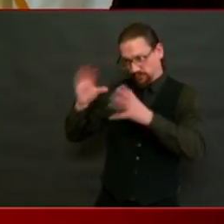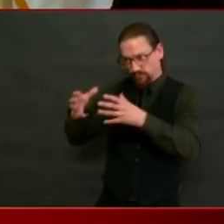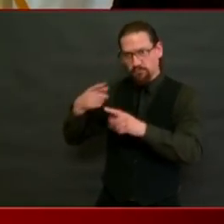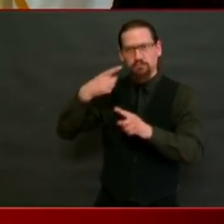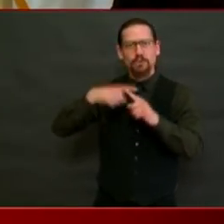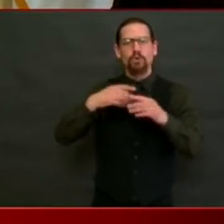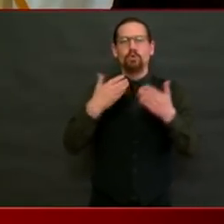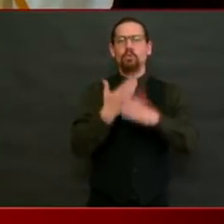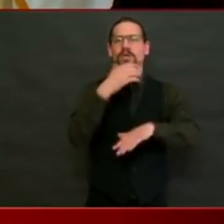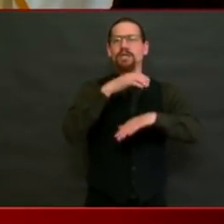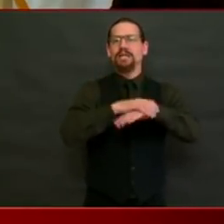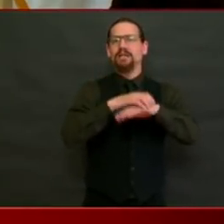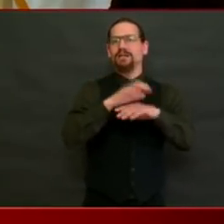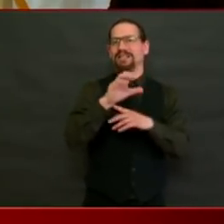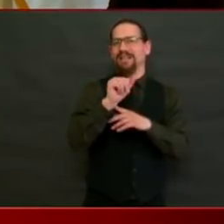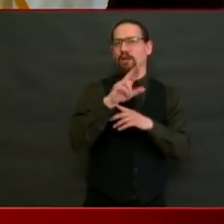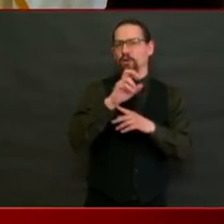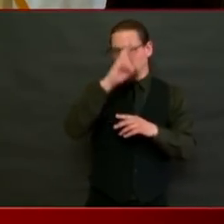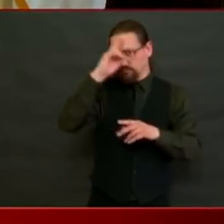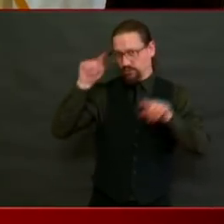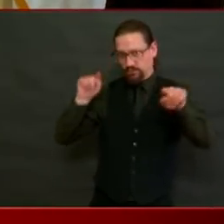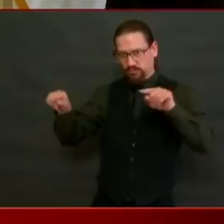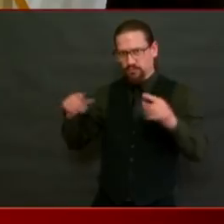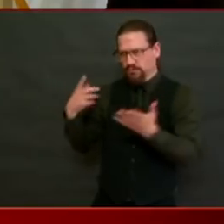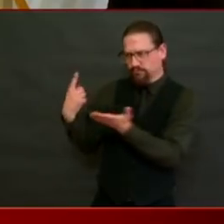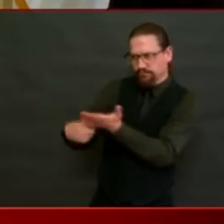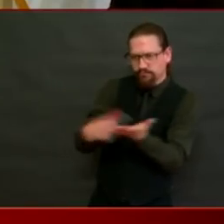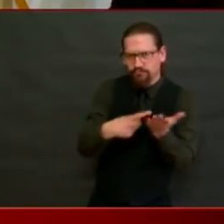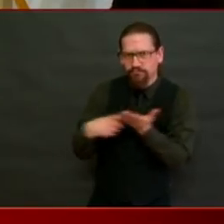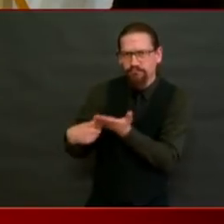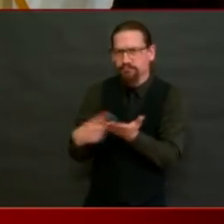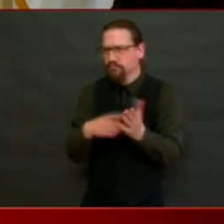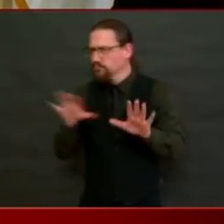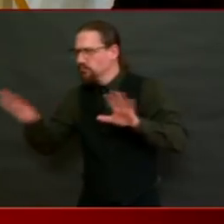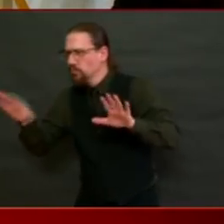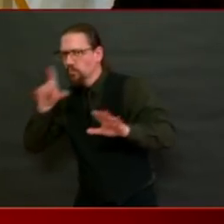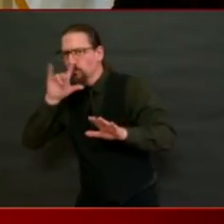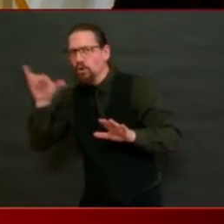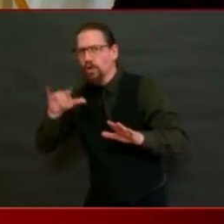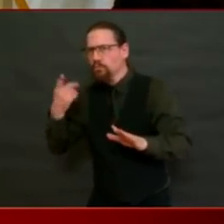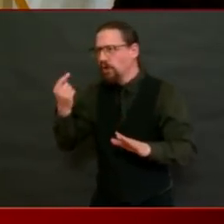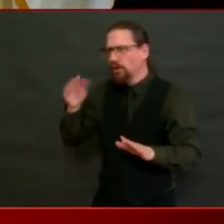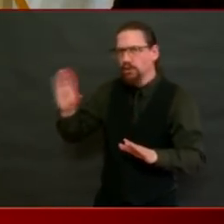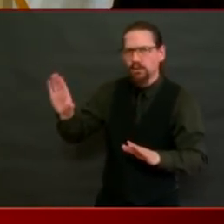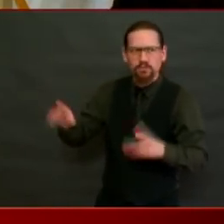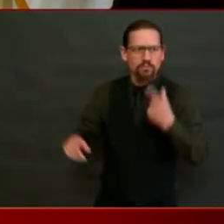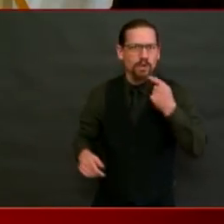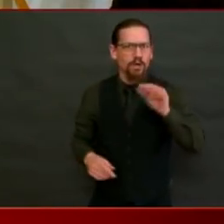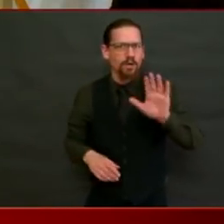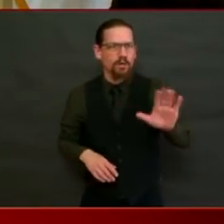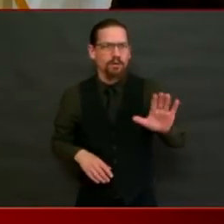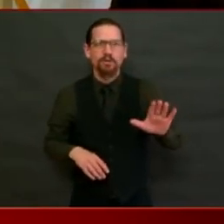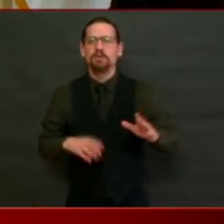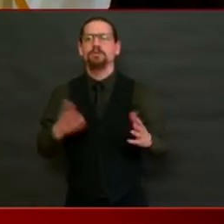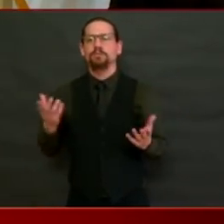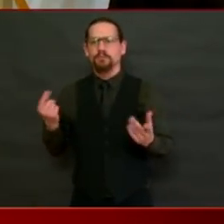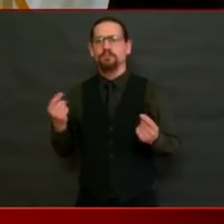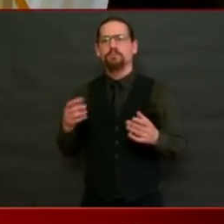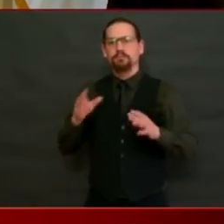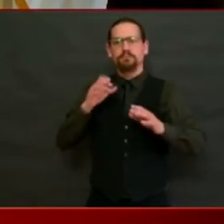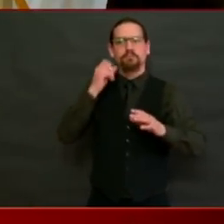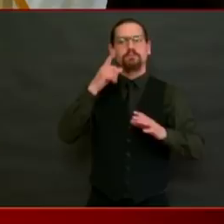types of cases that they are dealing with. In total, from post-hospital, or I should say going with the alternate